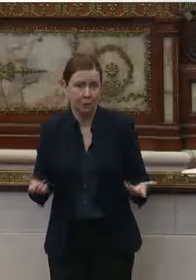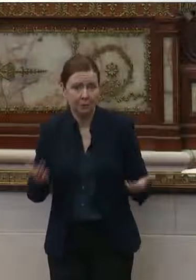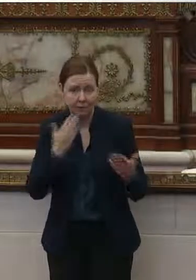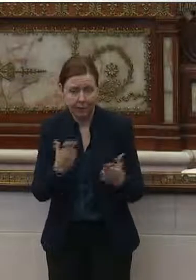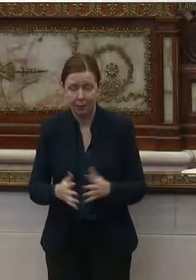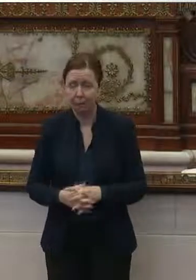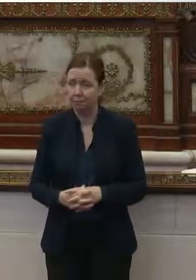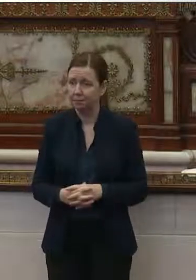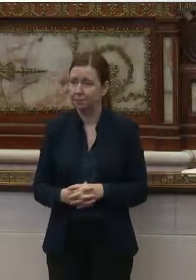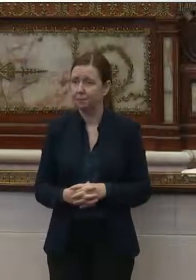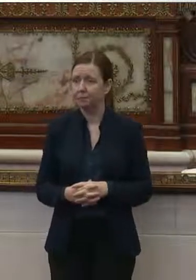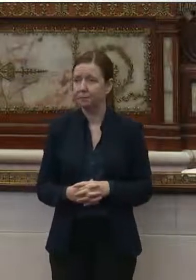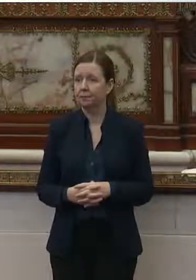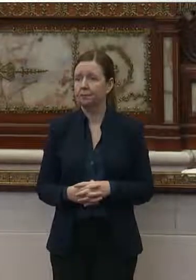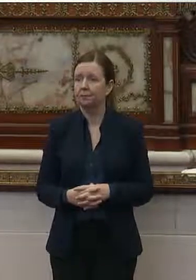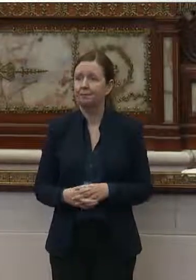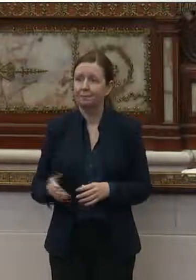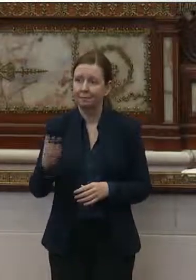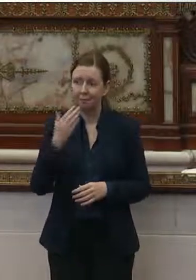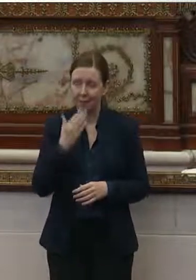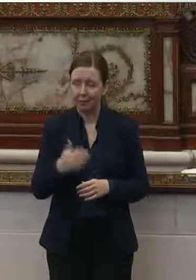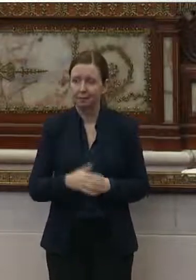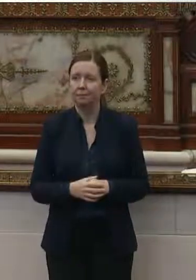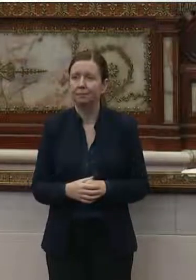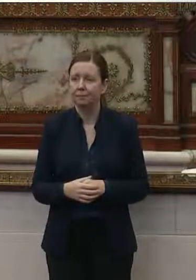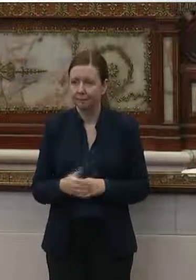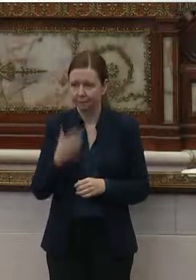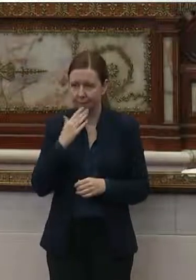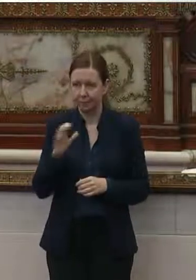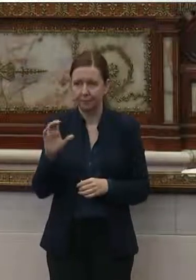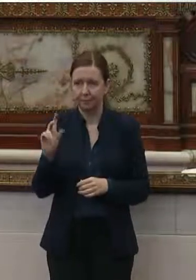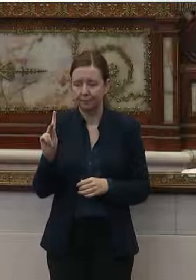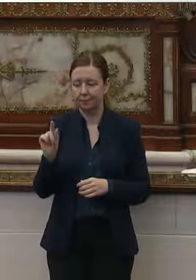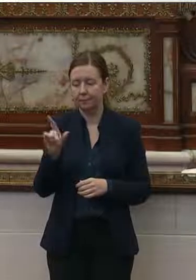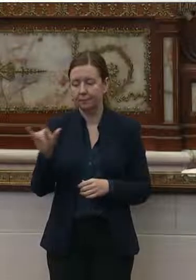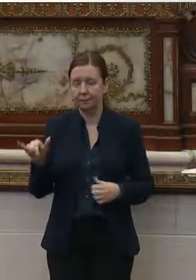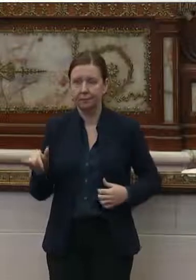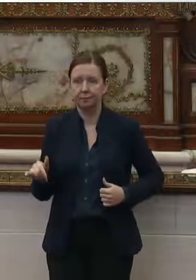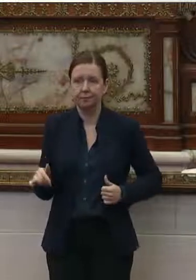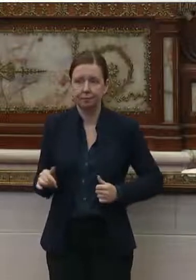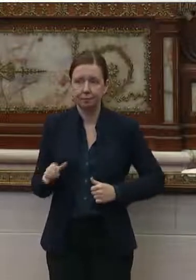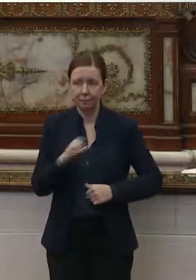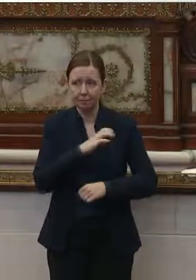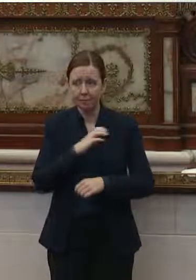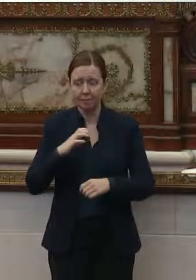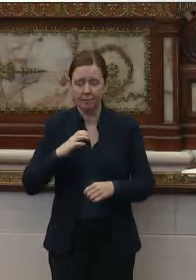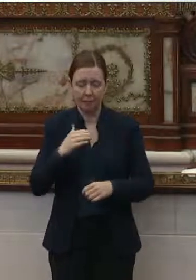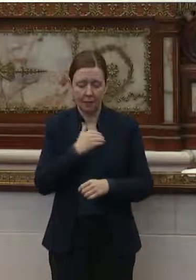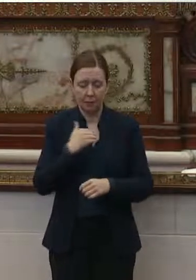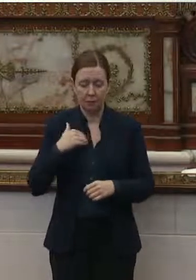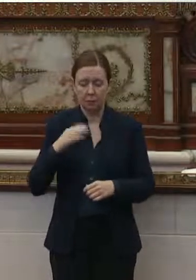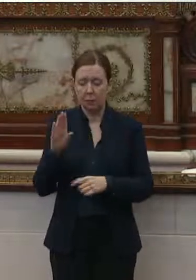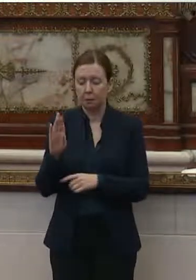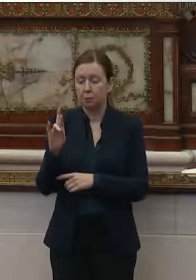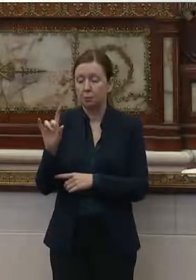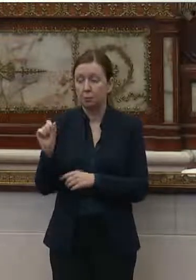you. Thank you. Thank you, Kathy. I see the council member Brooks has a question.